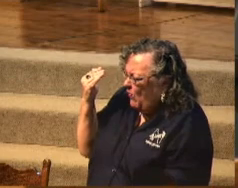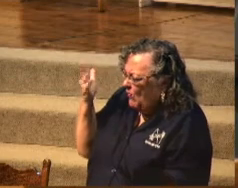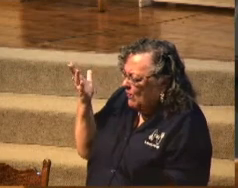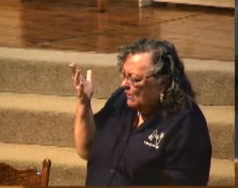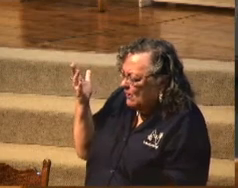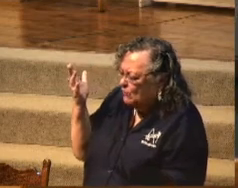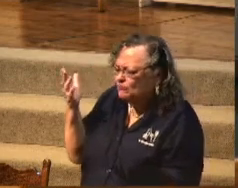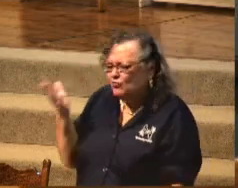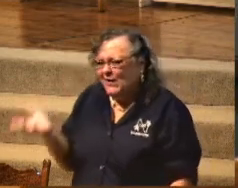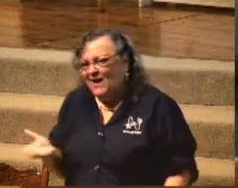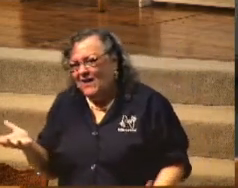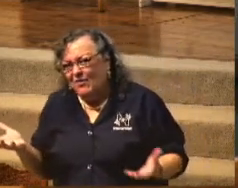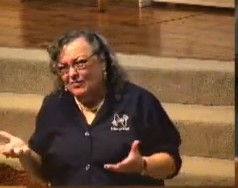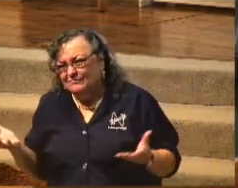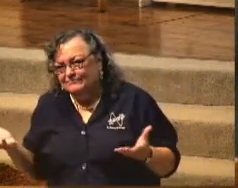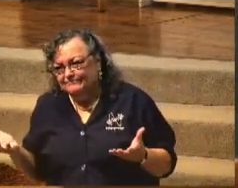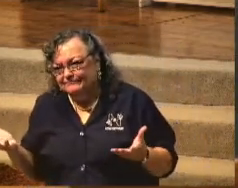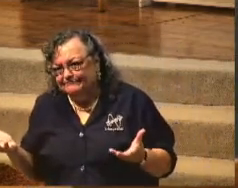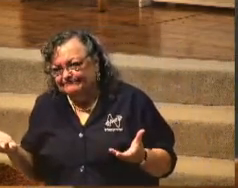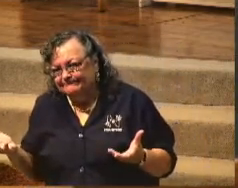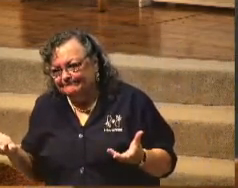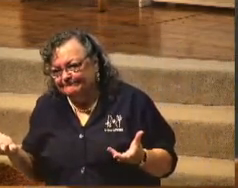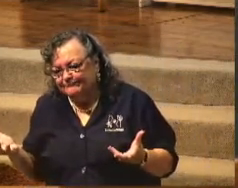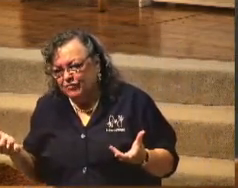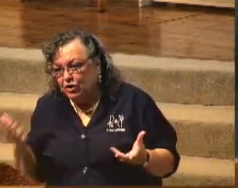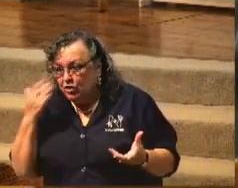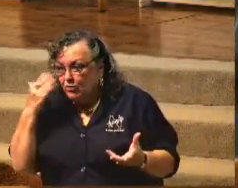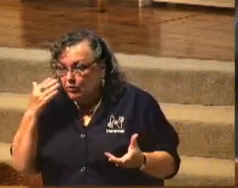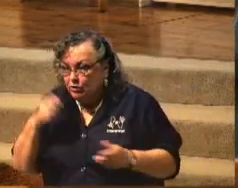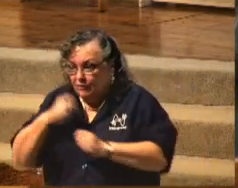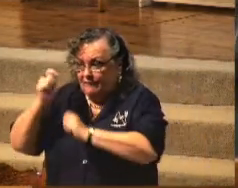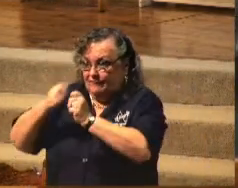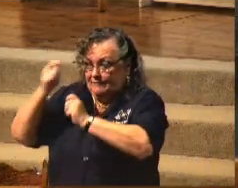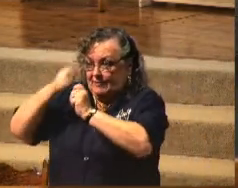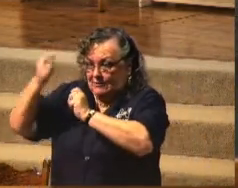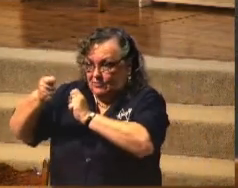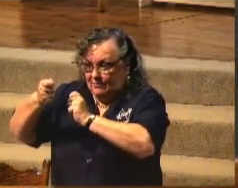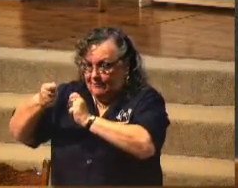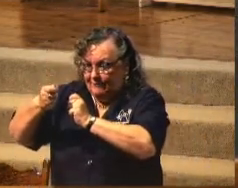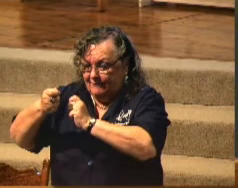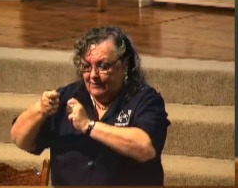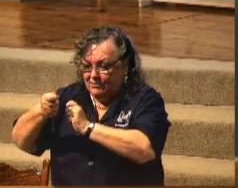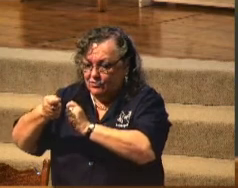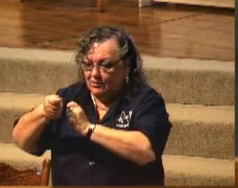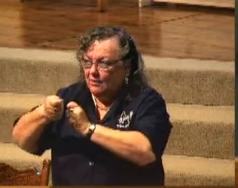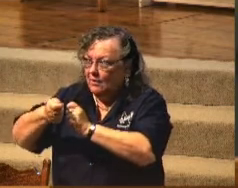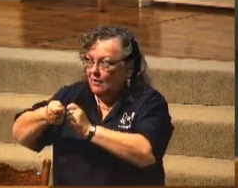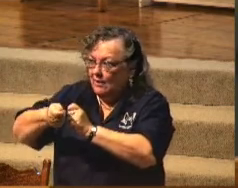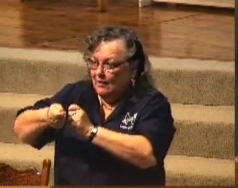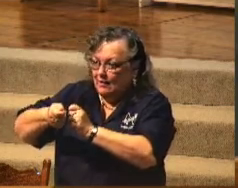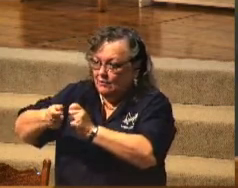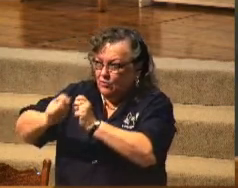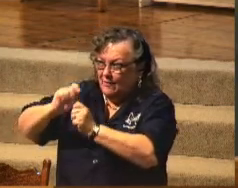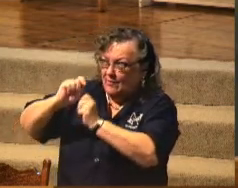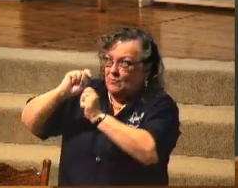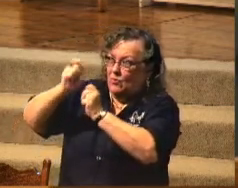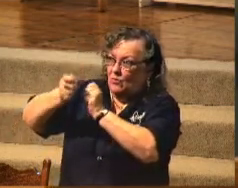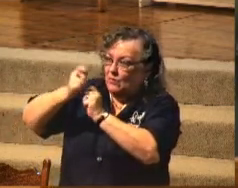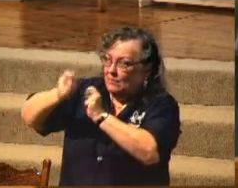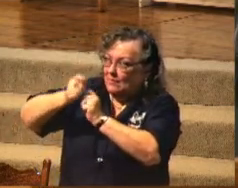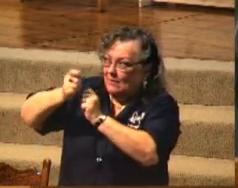He said, well, it's kind of like when we're catching a fish and we got our pole and our line